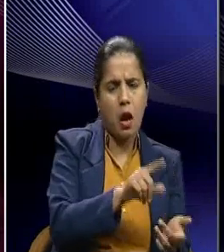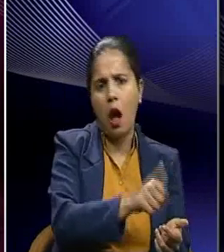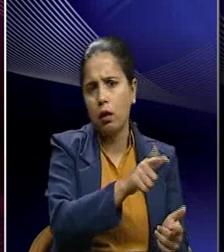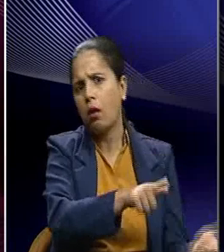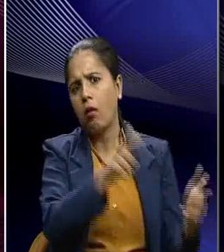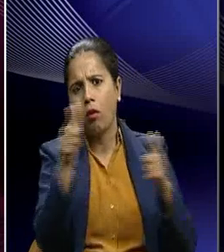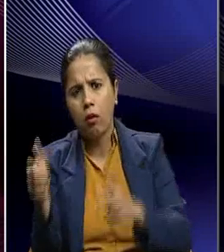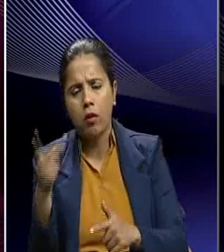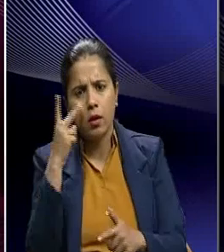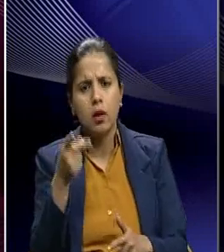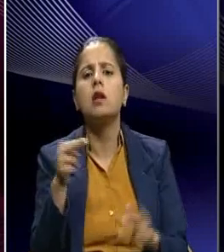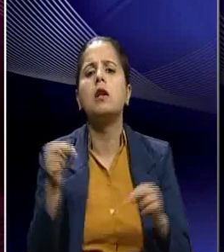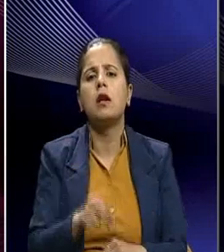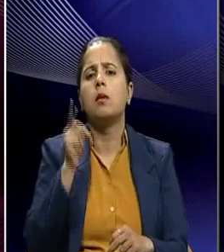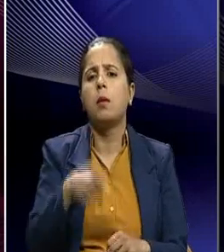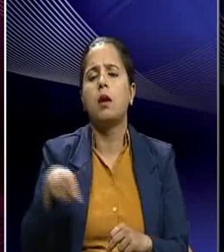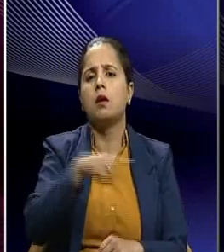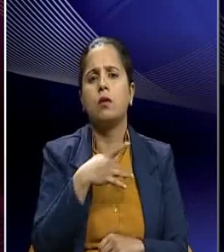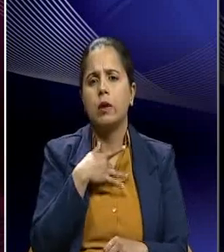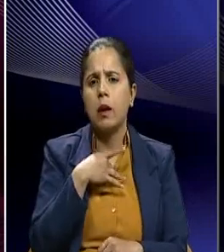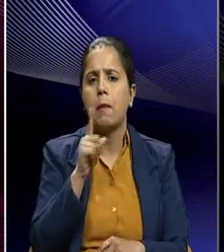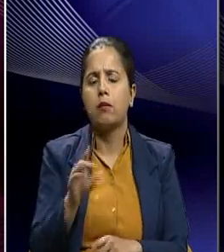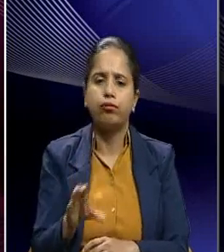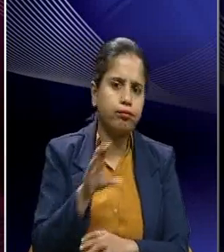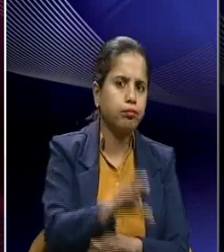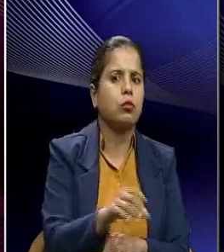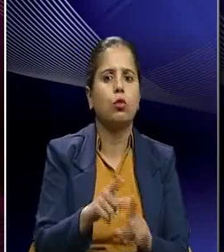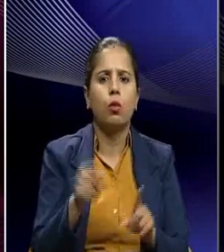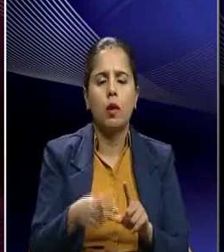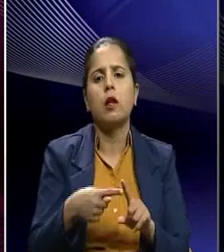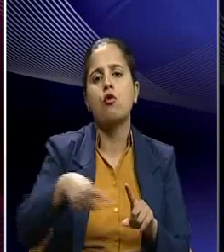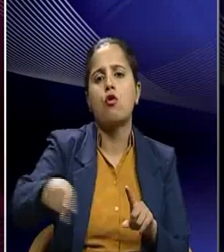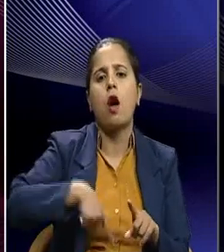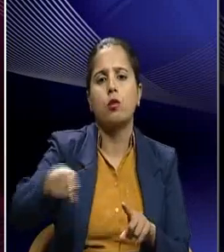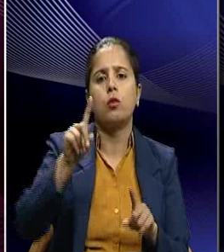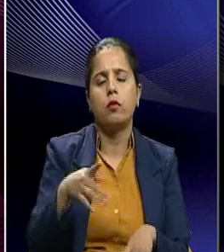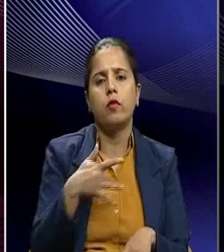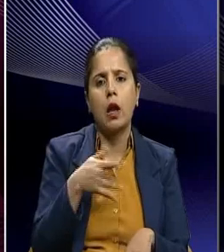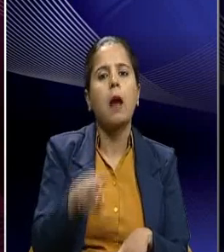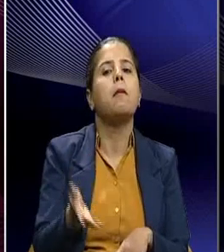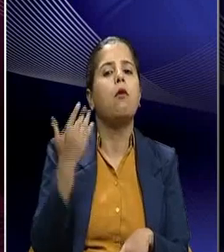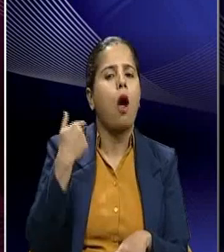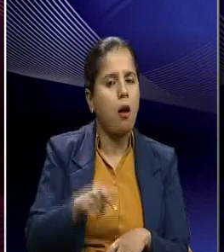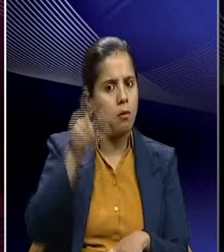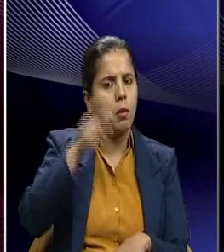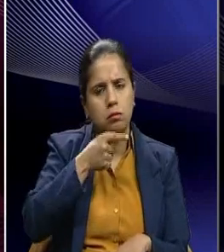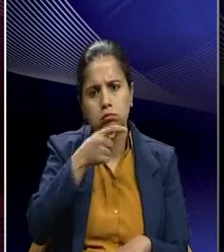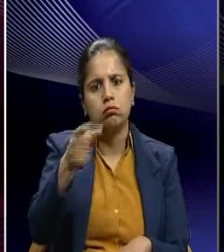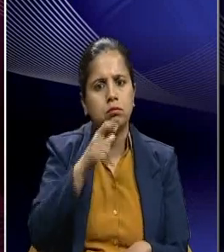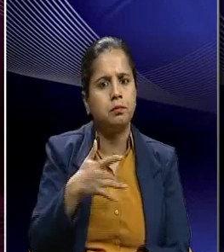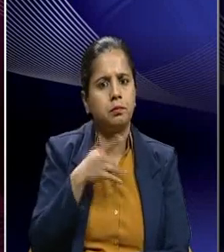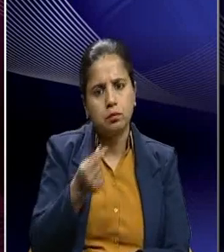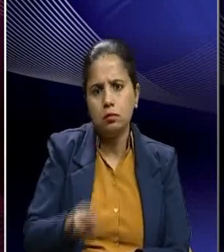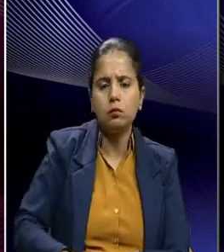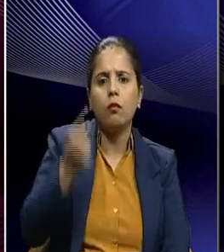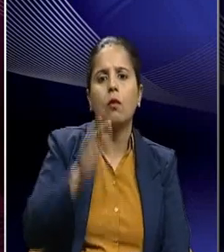needed some kind of investment in the transport and which in a way also raised the price